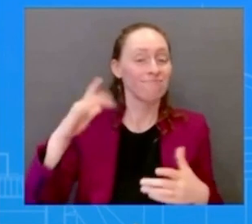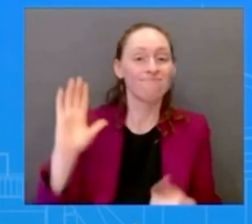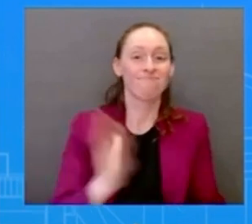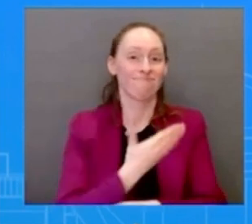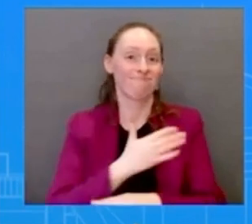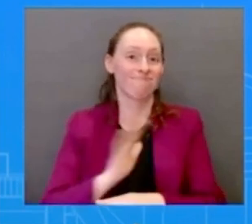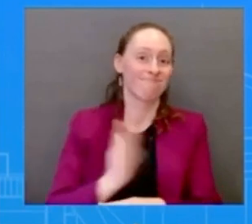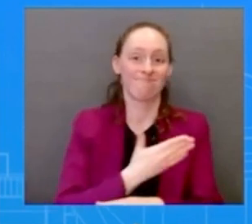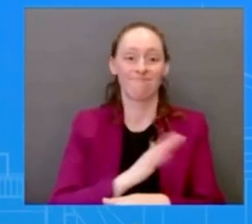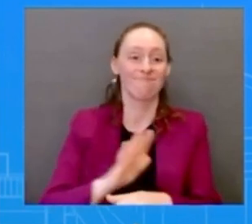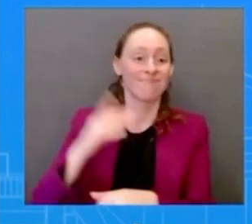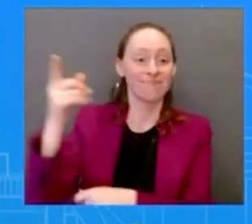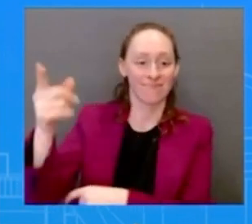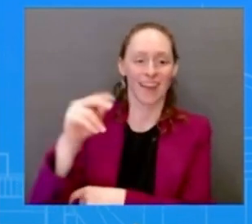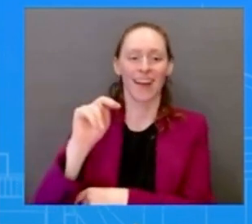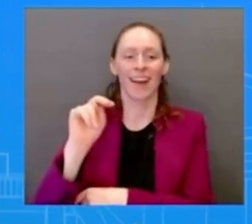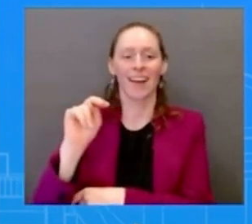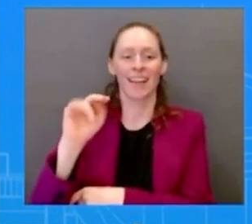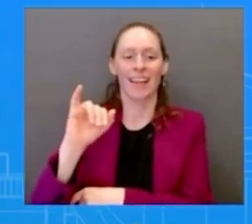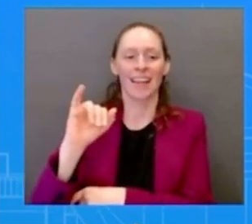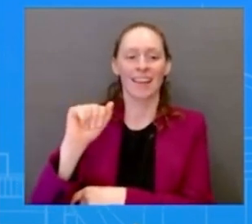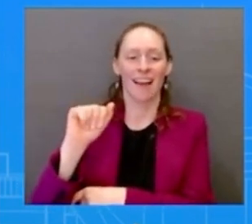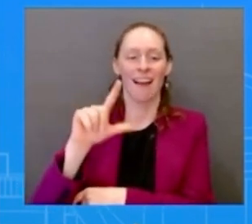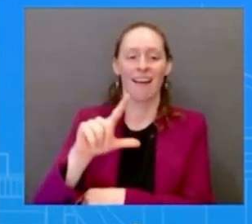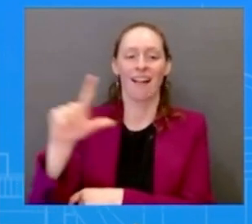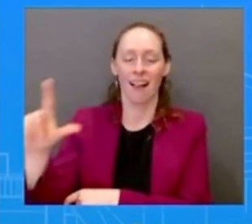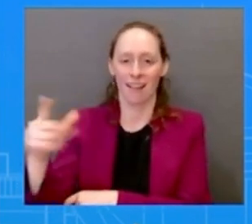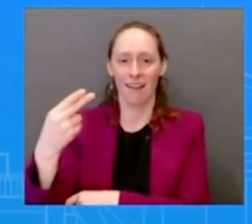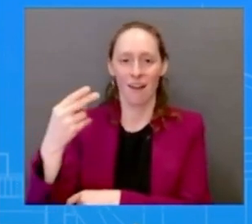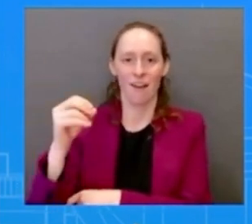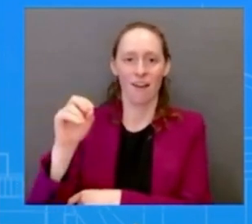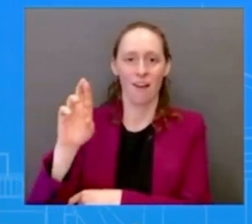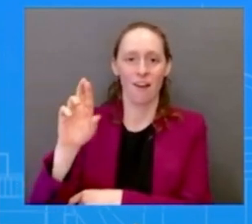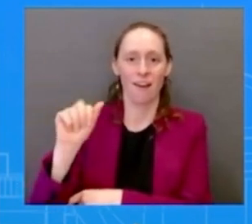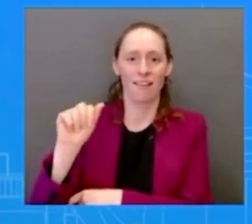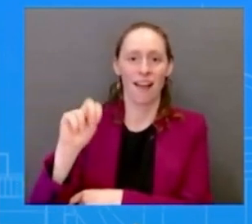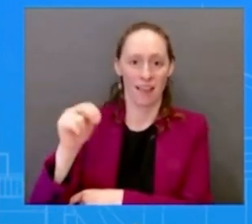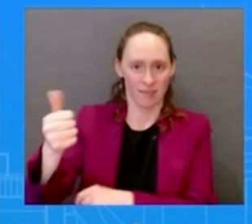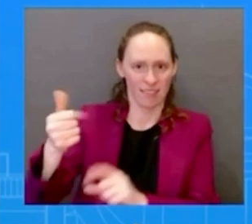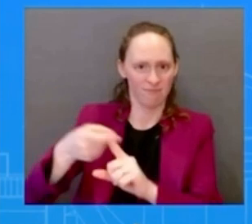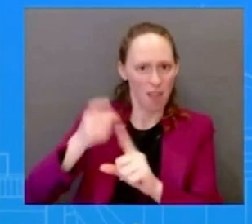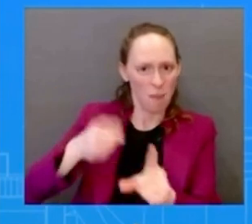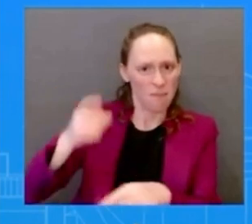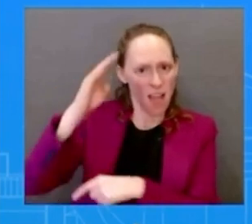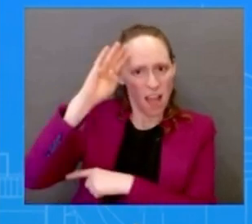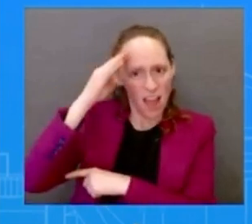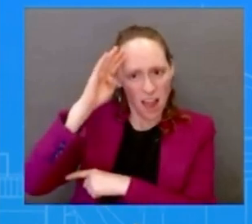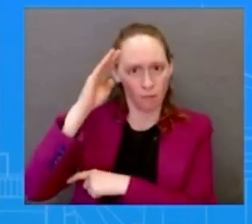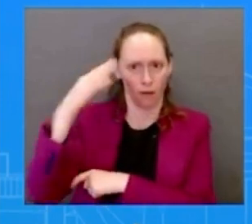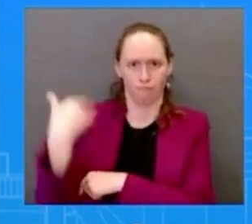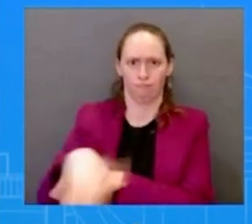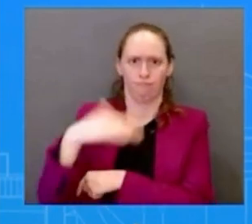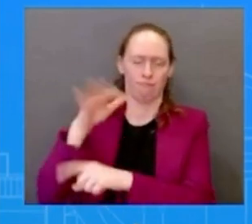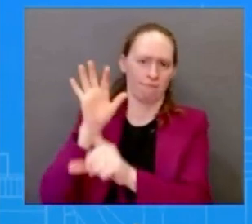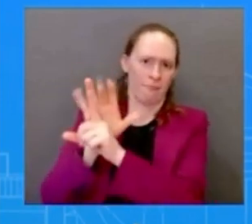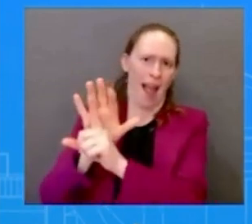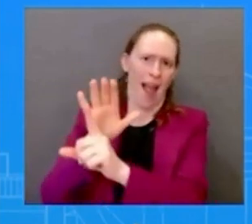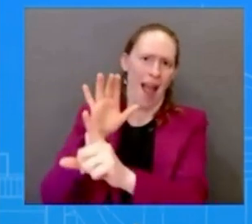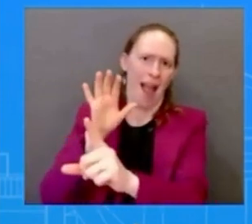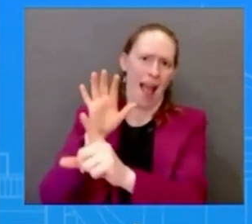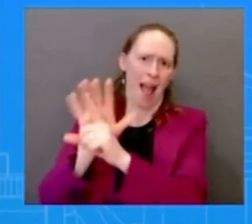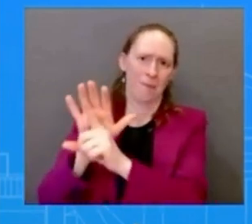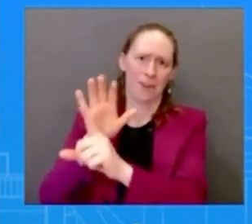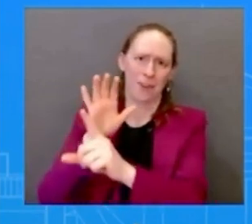singer-songwriter who has toured the globe including with One Direction I'm going to keep my comments